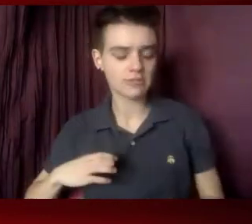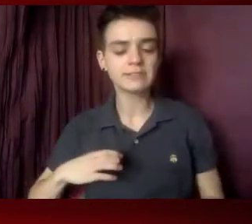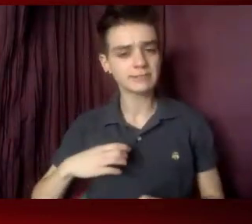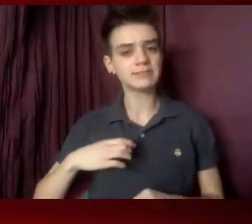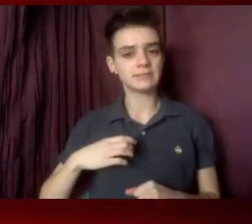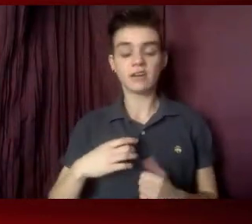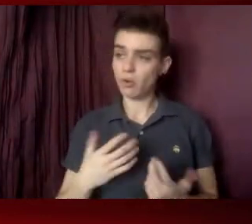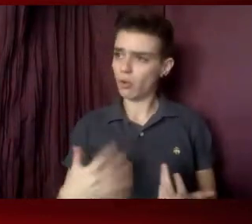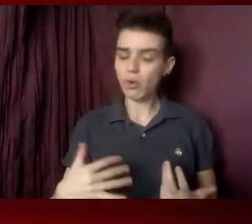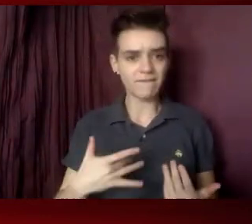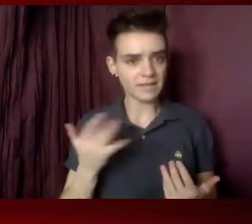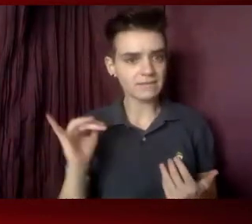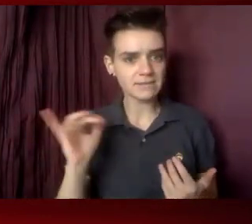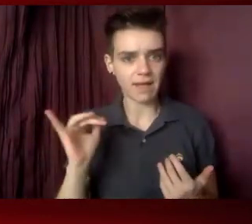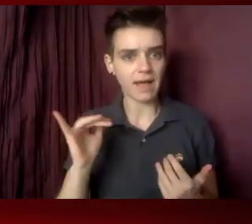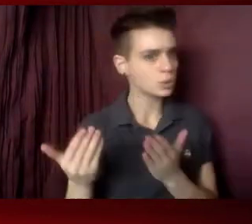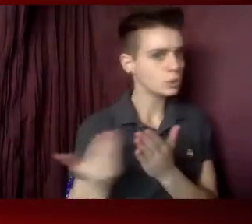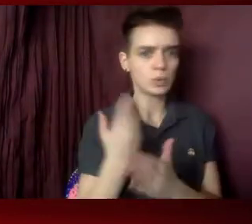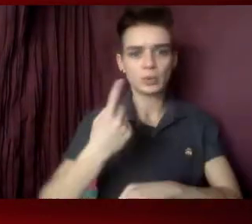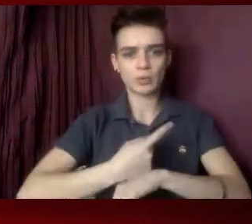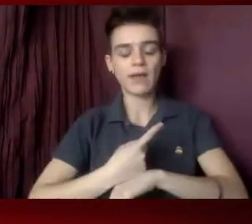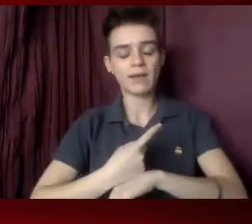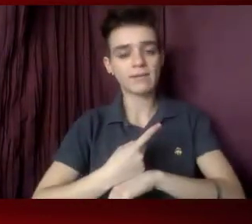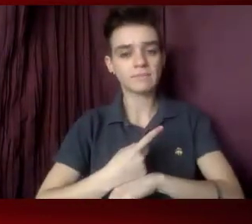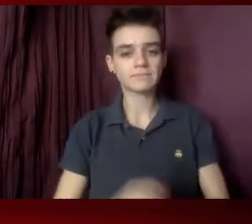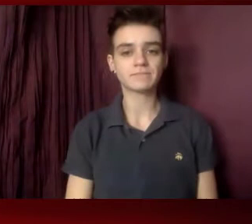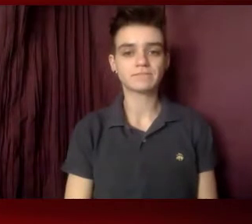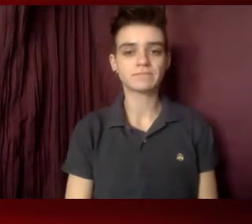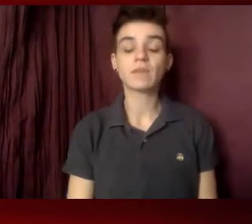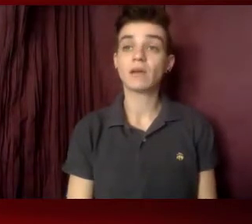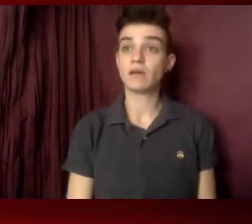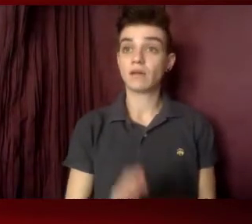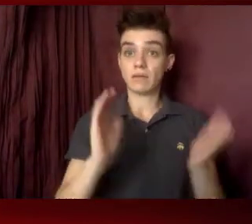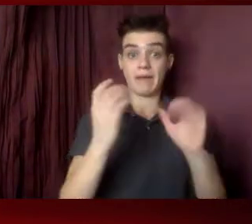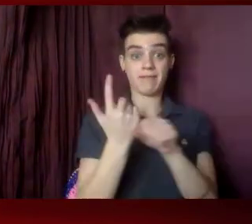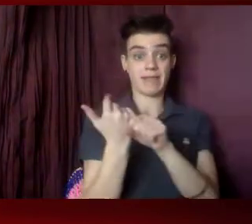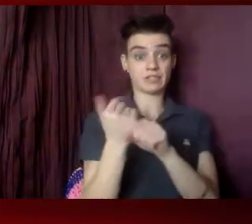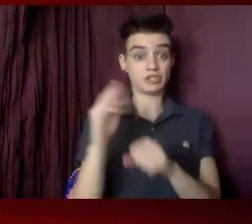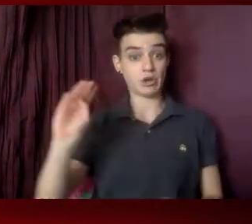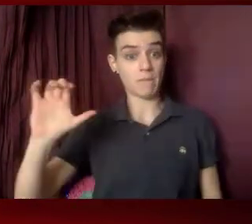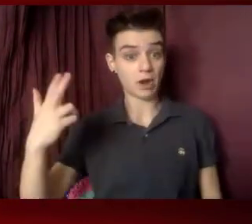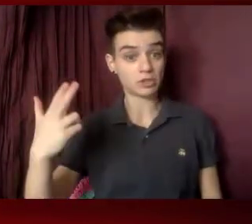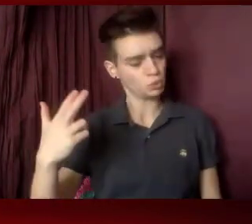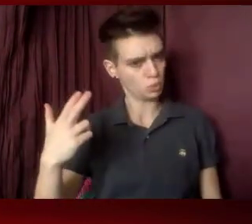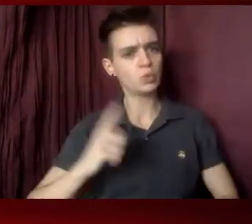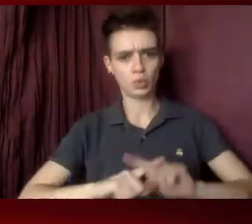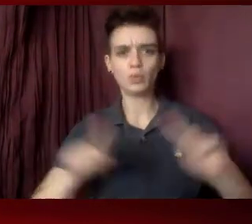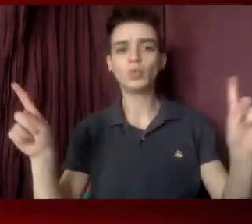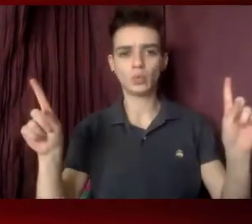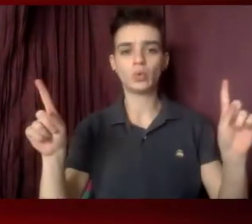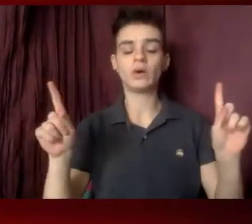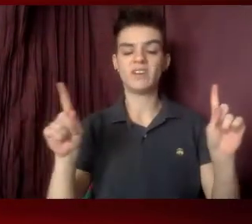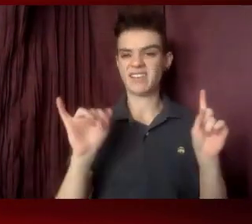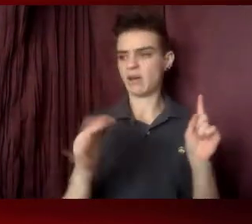like a new day. It certainly feels different from March a year ago, as Marianne just described, at the start of this